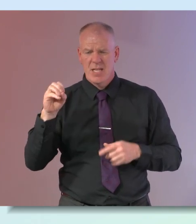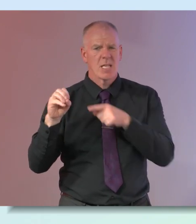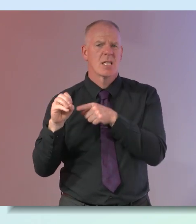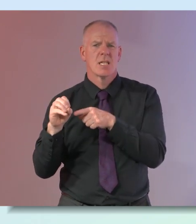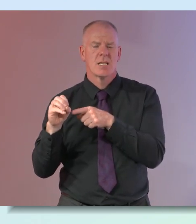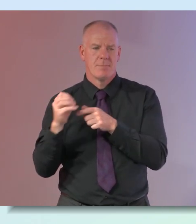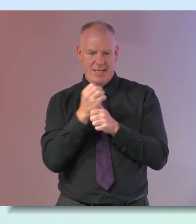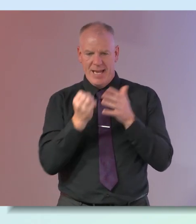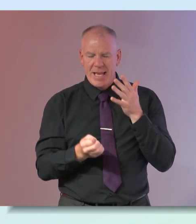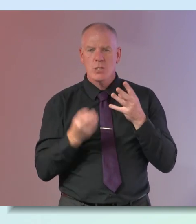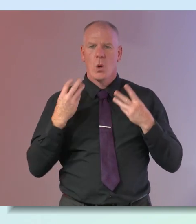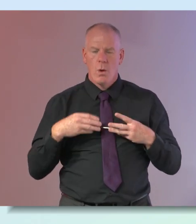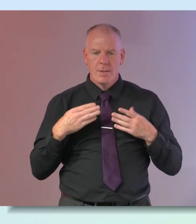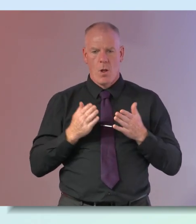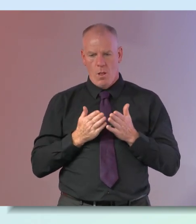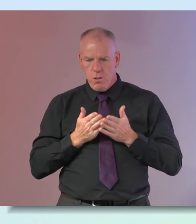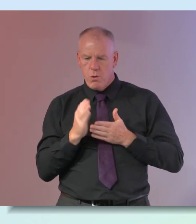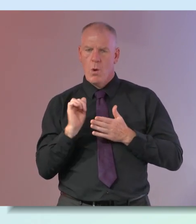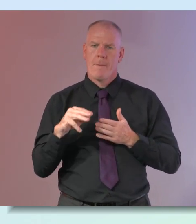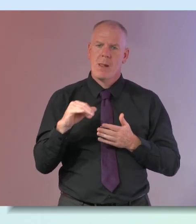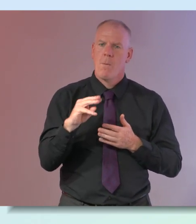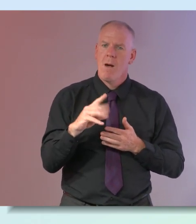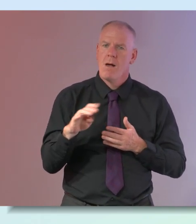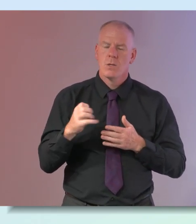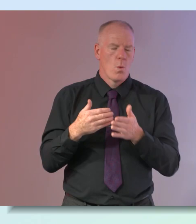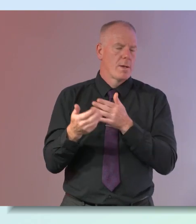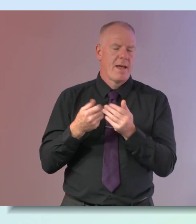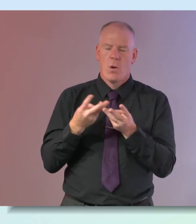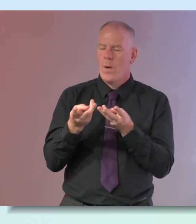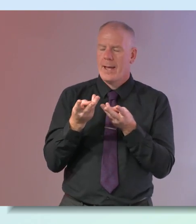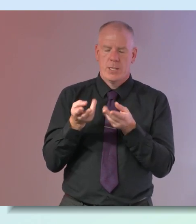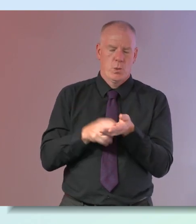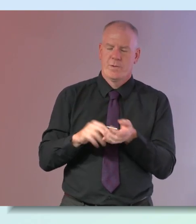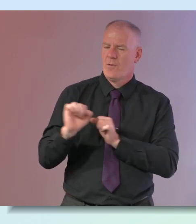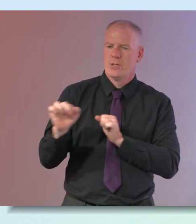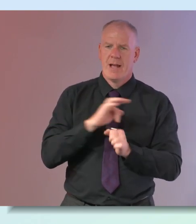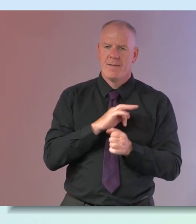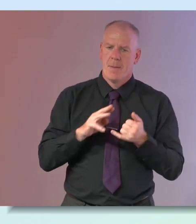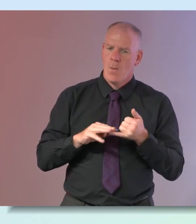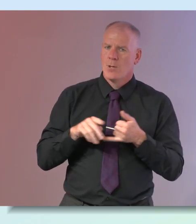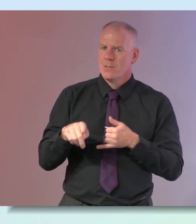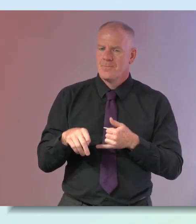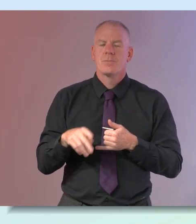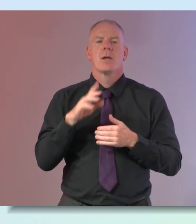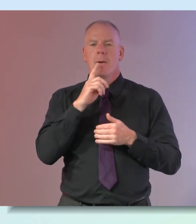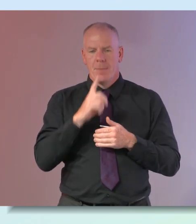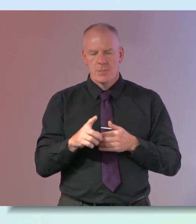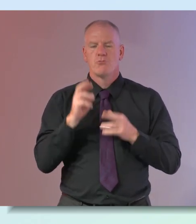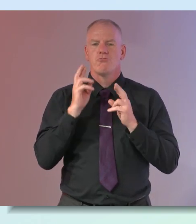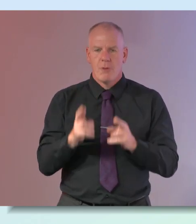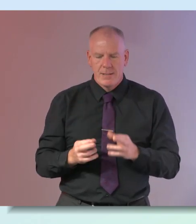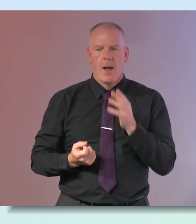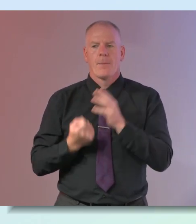each woman has to navigate her menopause in whatever way she finds most useful um but there is absolutely every